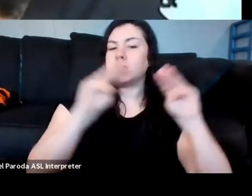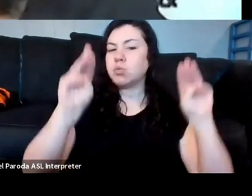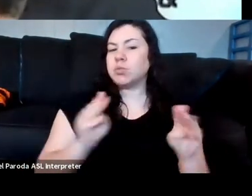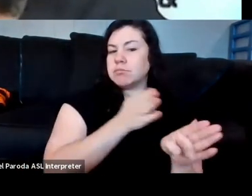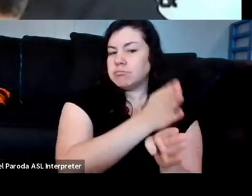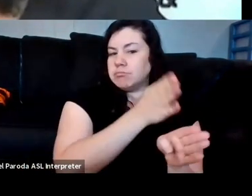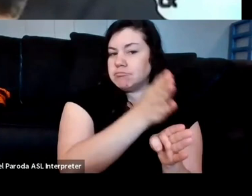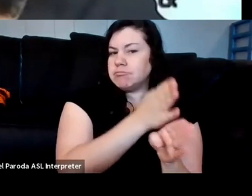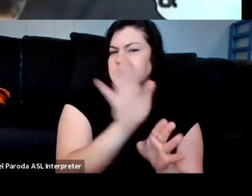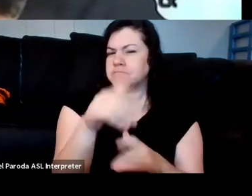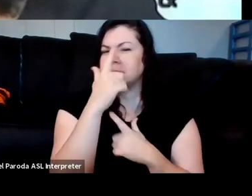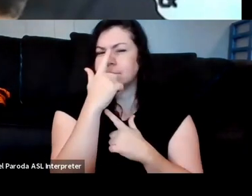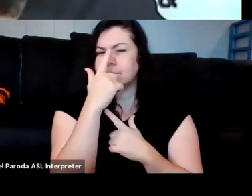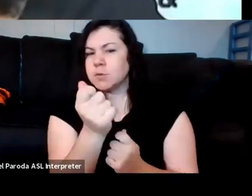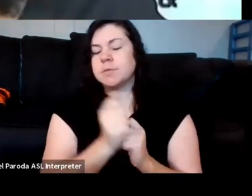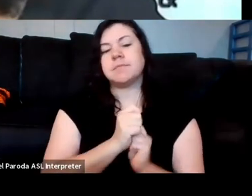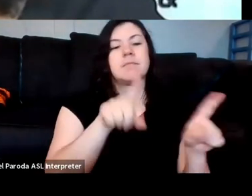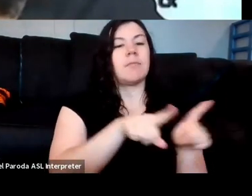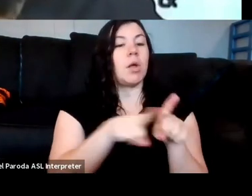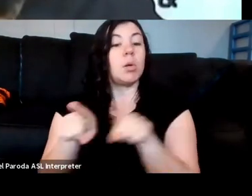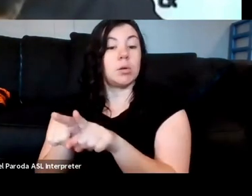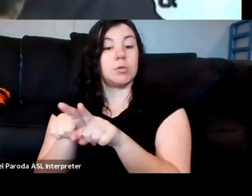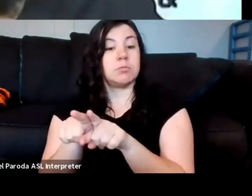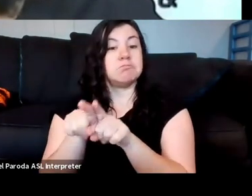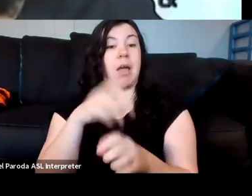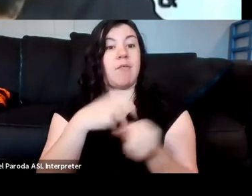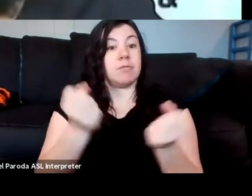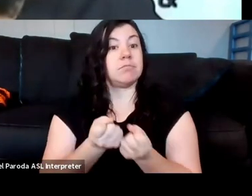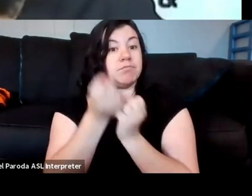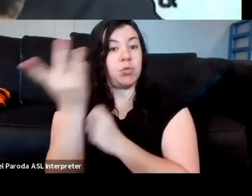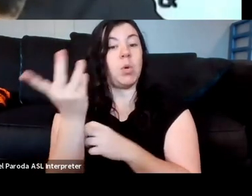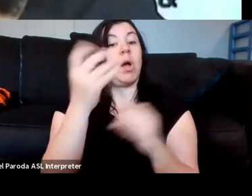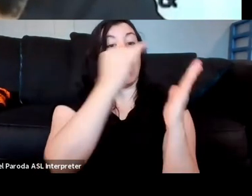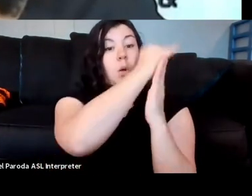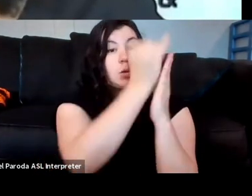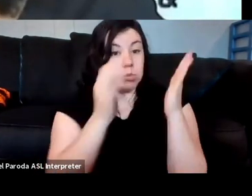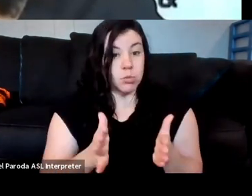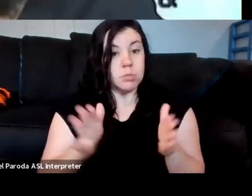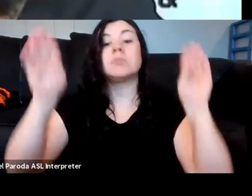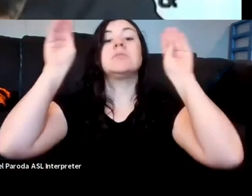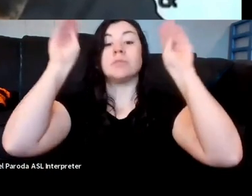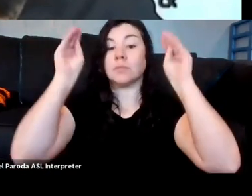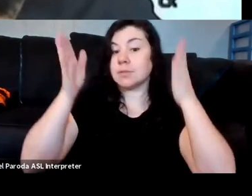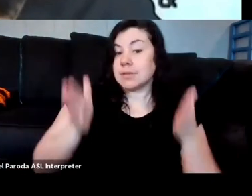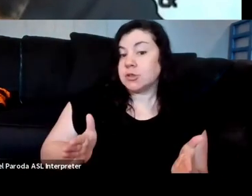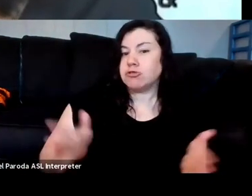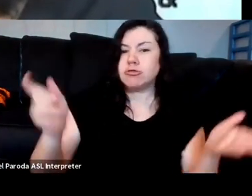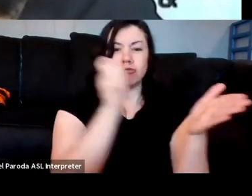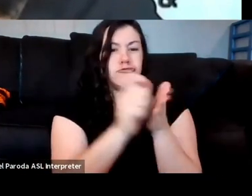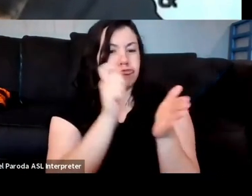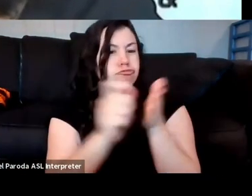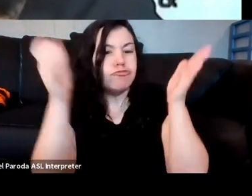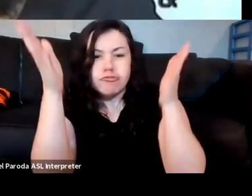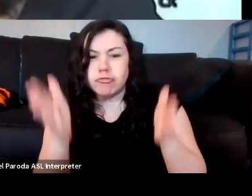So, that's interesting. And we have quite a few artists and teachers here today, writers, so just, you know,